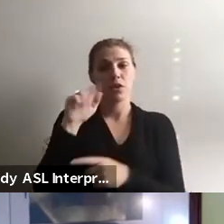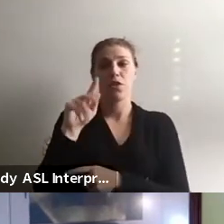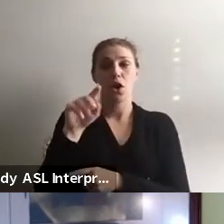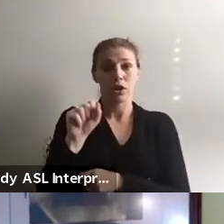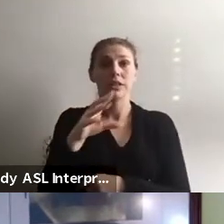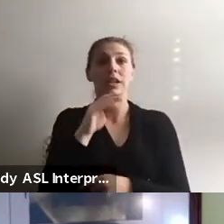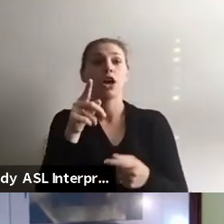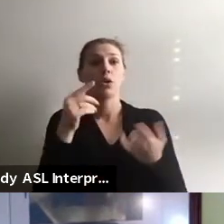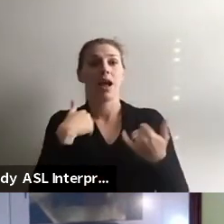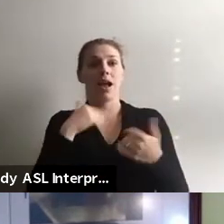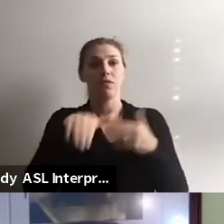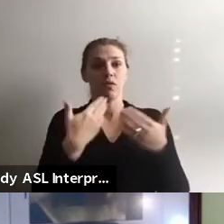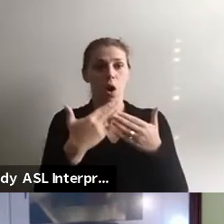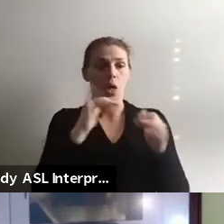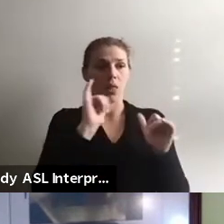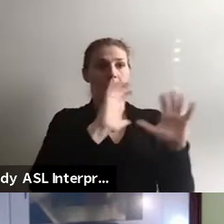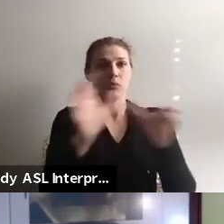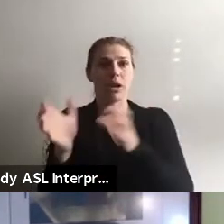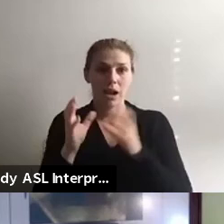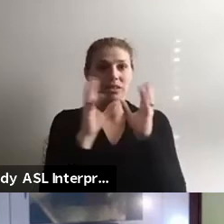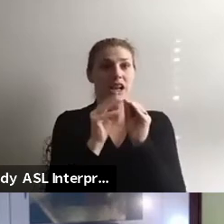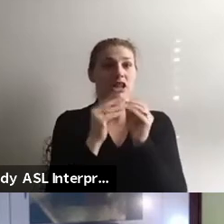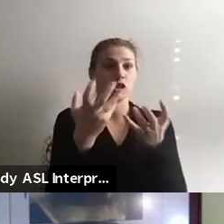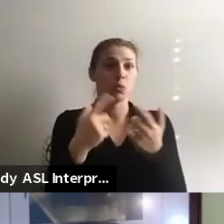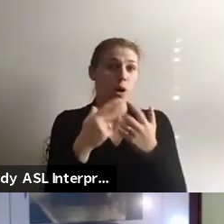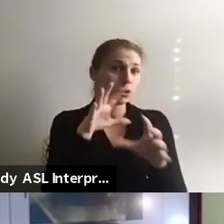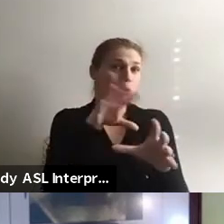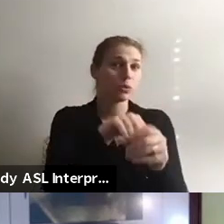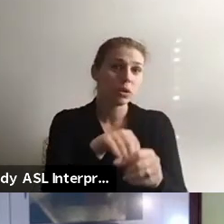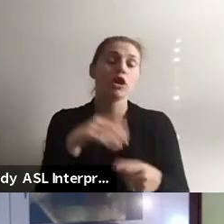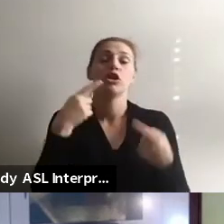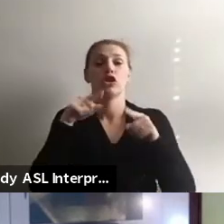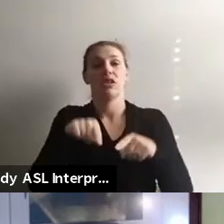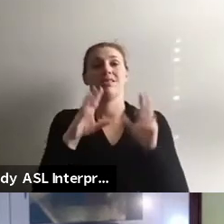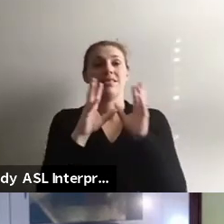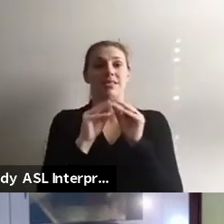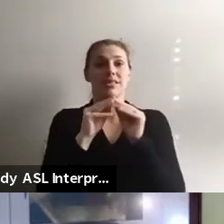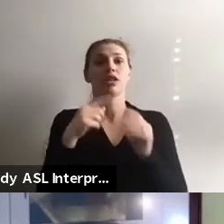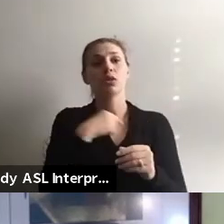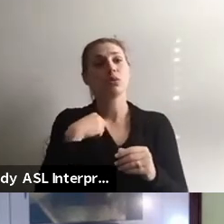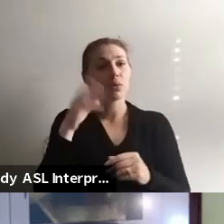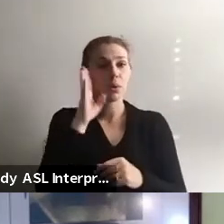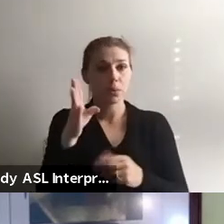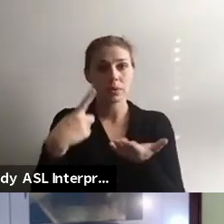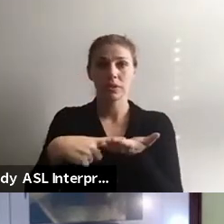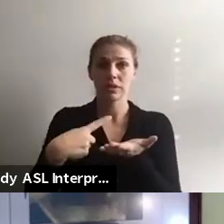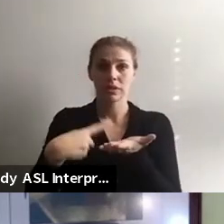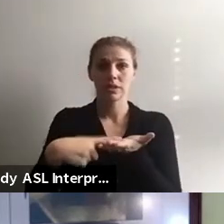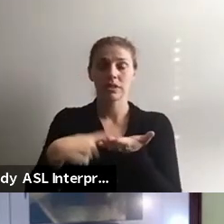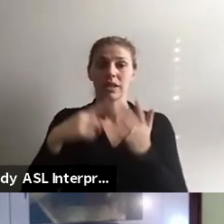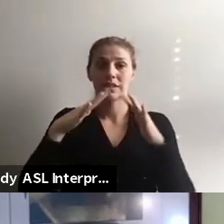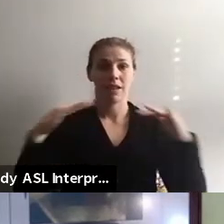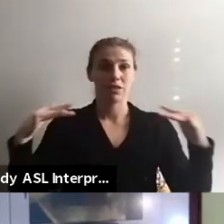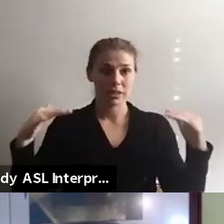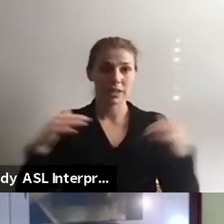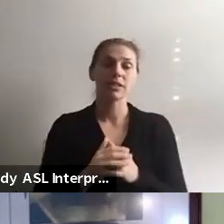catching all the breakout sessions that your heart can desire. During this session, we are going to be talking about diversity.